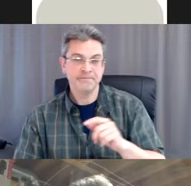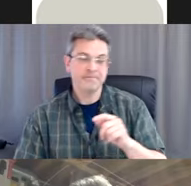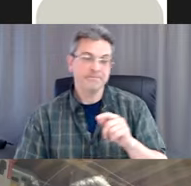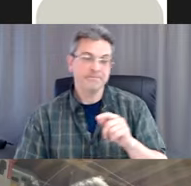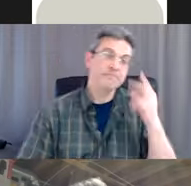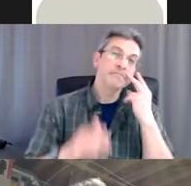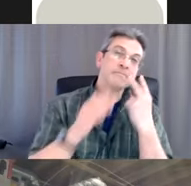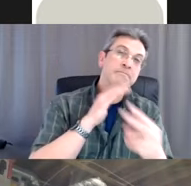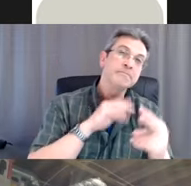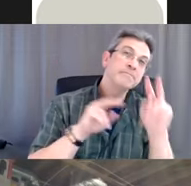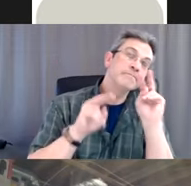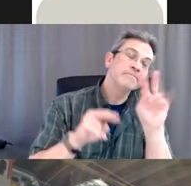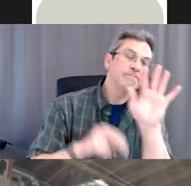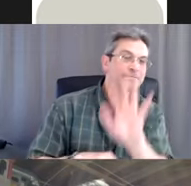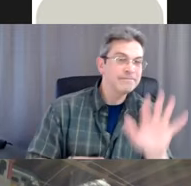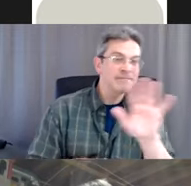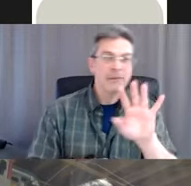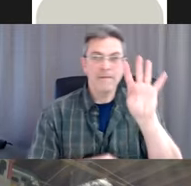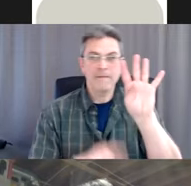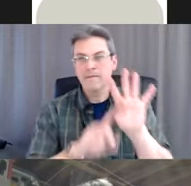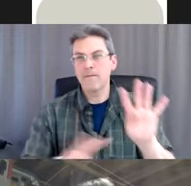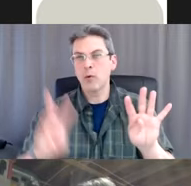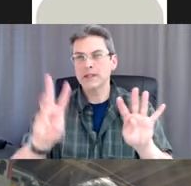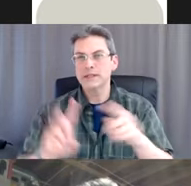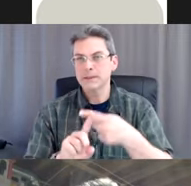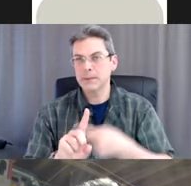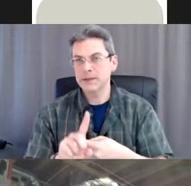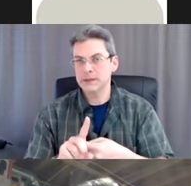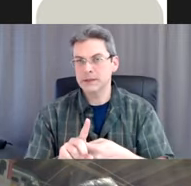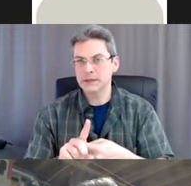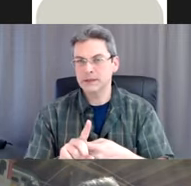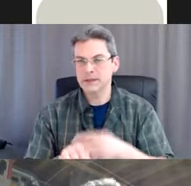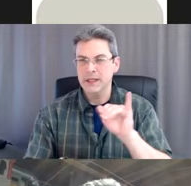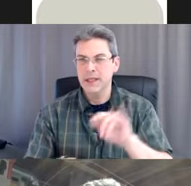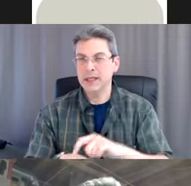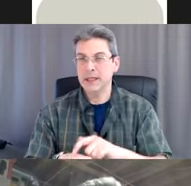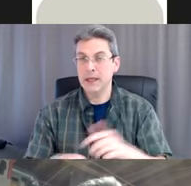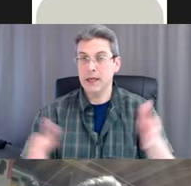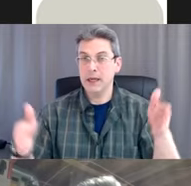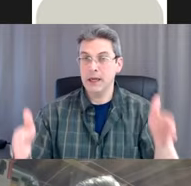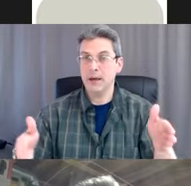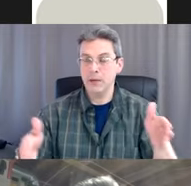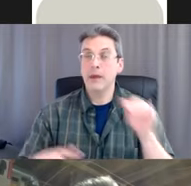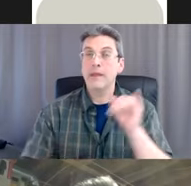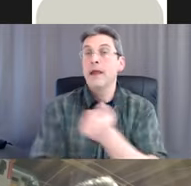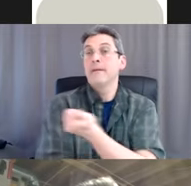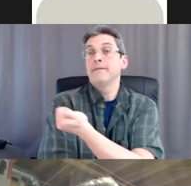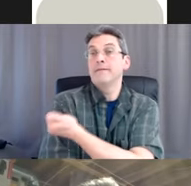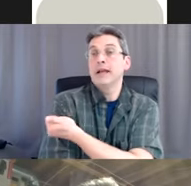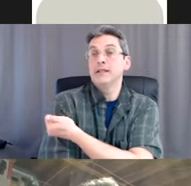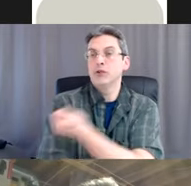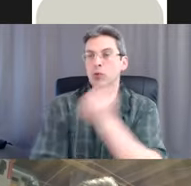the timeframe that the vaccines are sort of